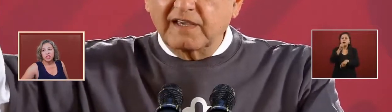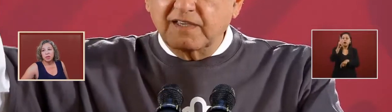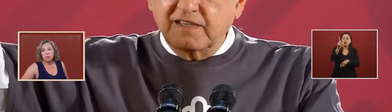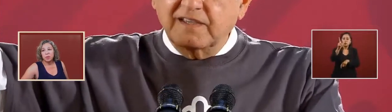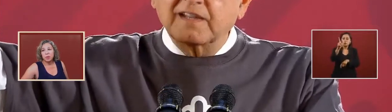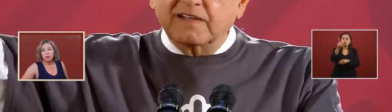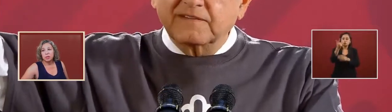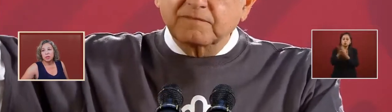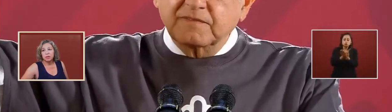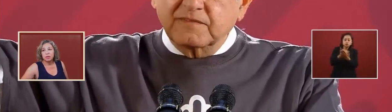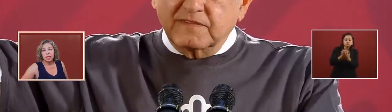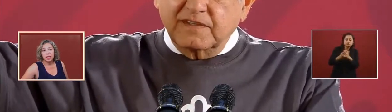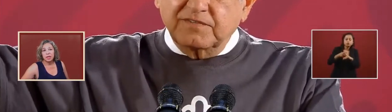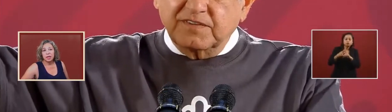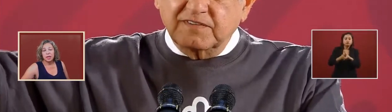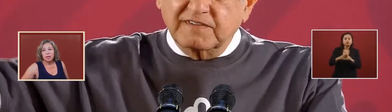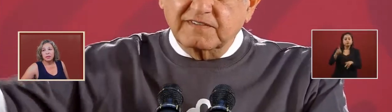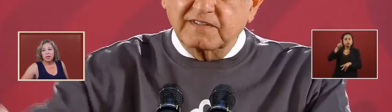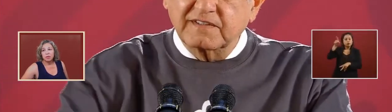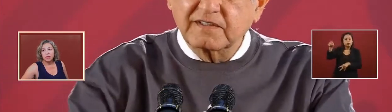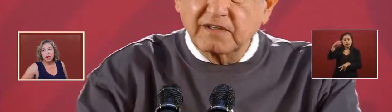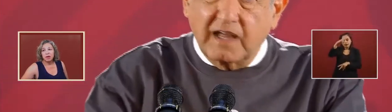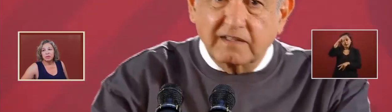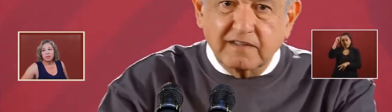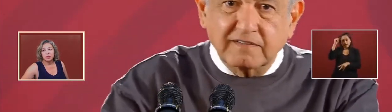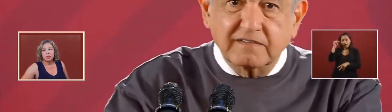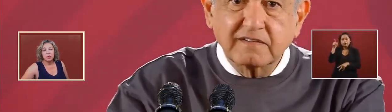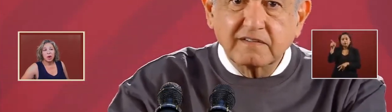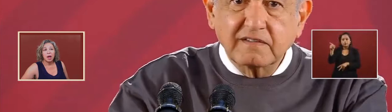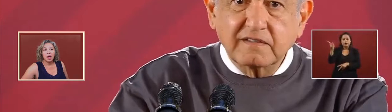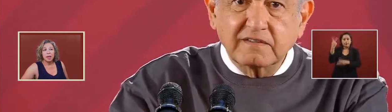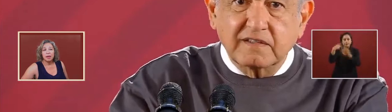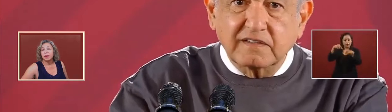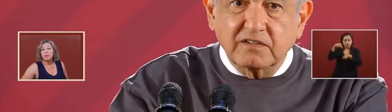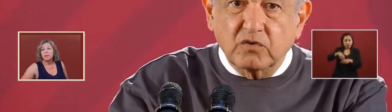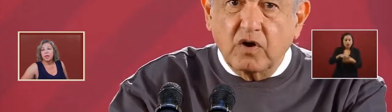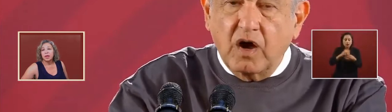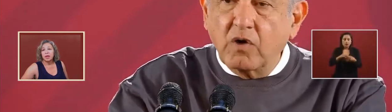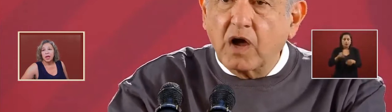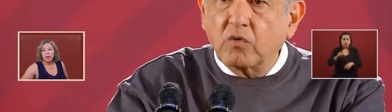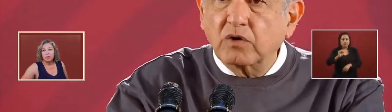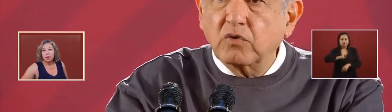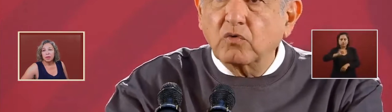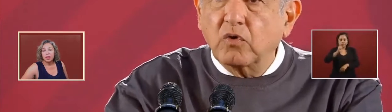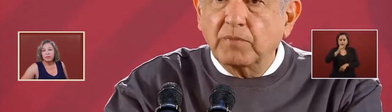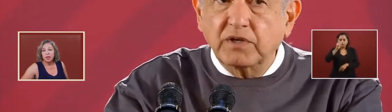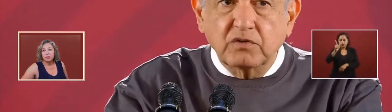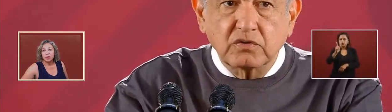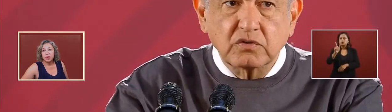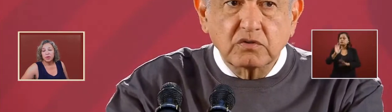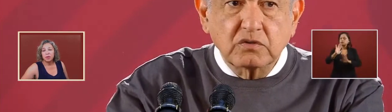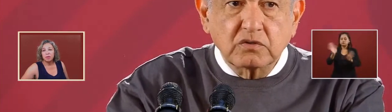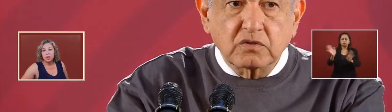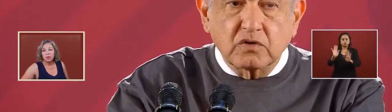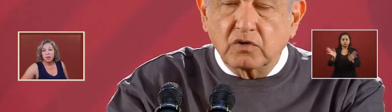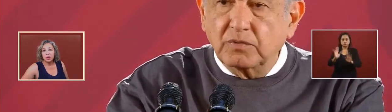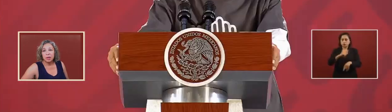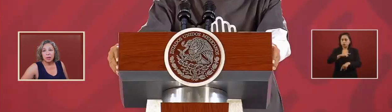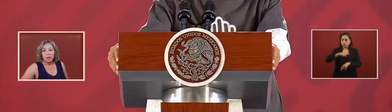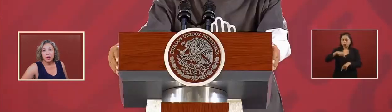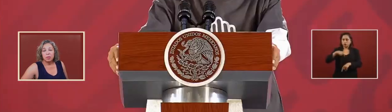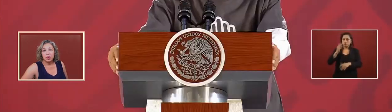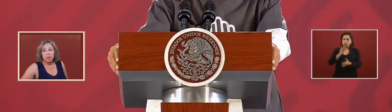which she proposed that they were tariffs that were high now they've come to an agreement